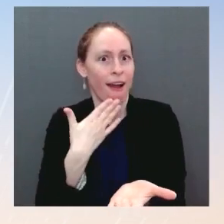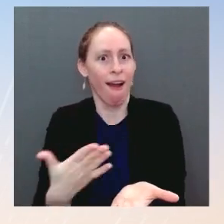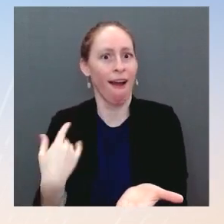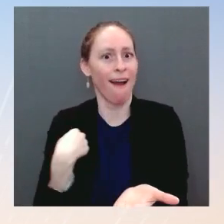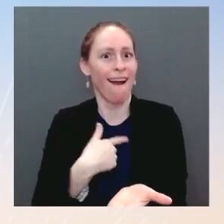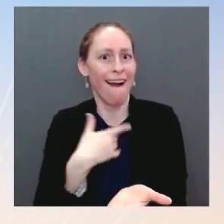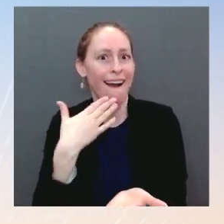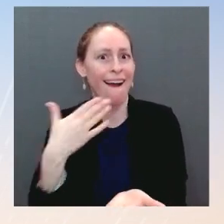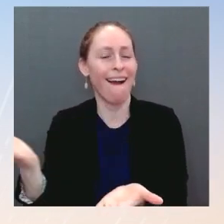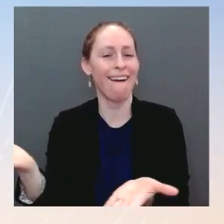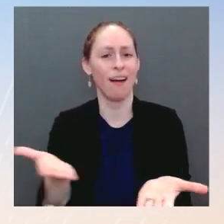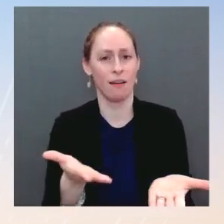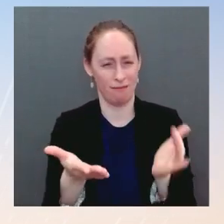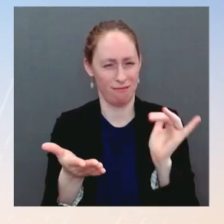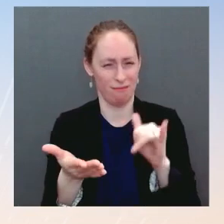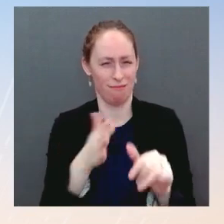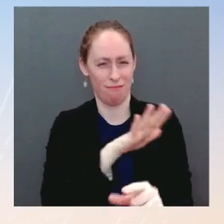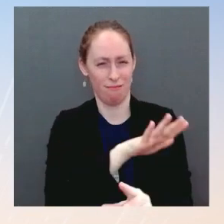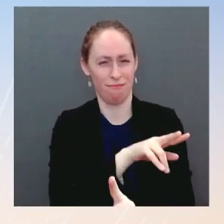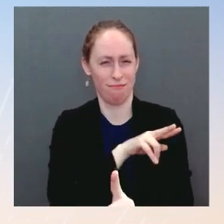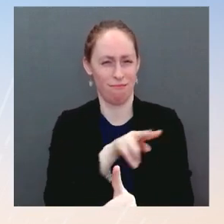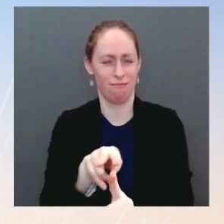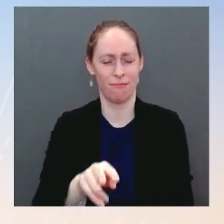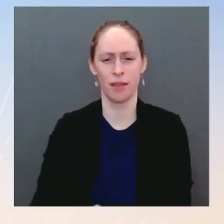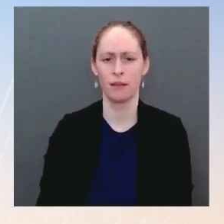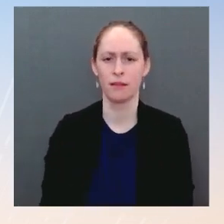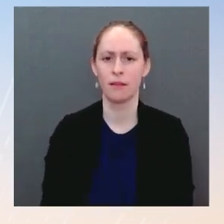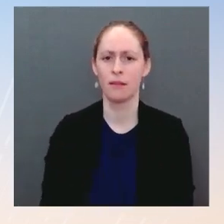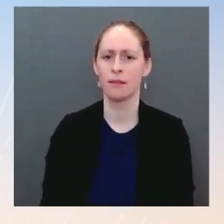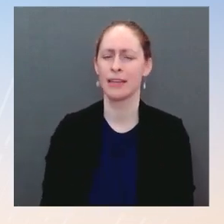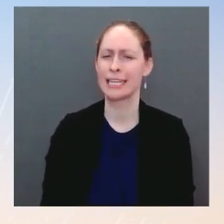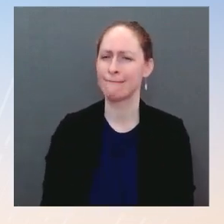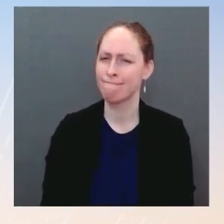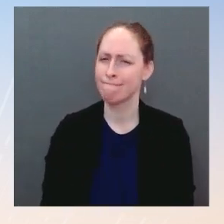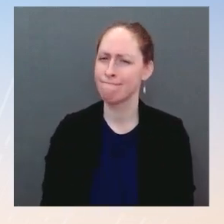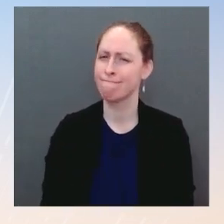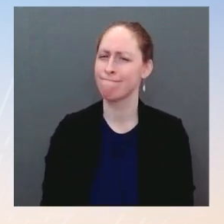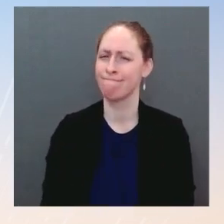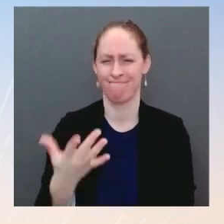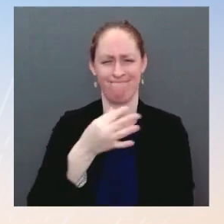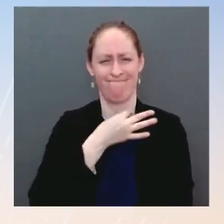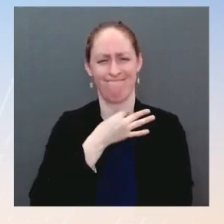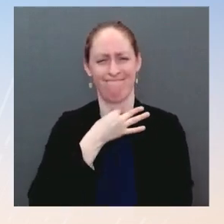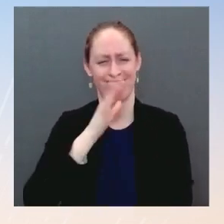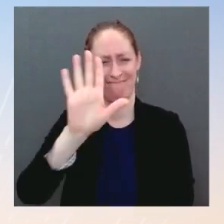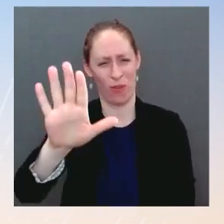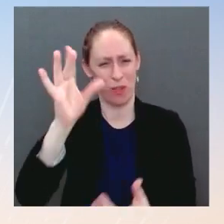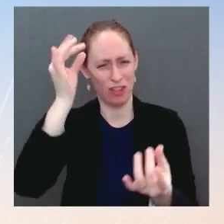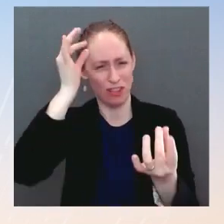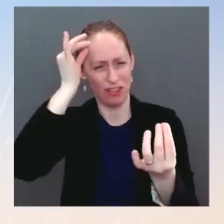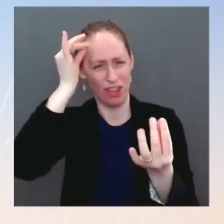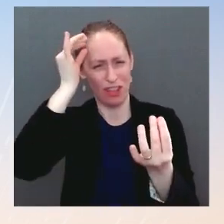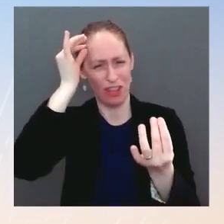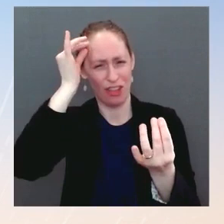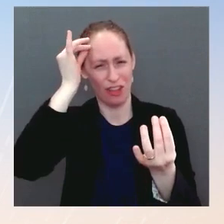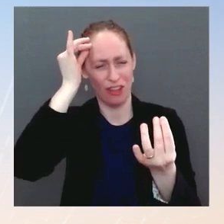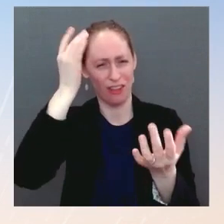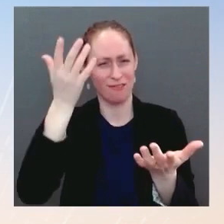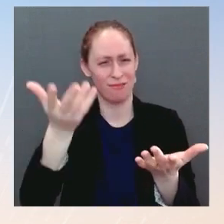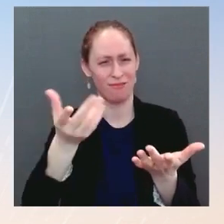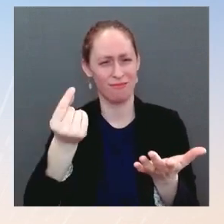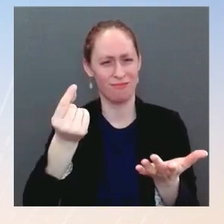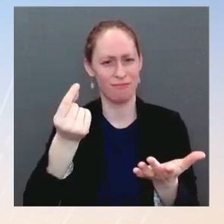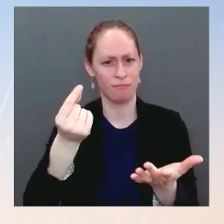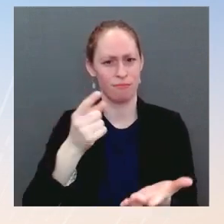set out prerequisites for who he's going to Ms. Well, first, we'd say that the fact that no black woman has been nominated shows a